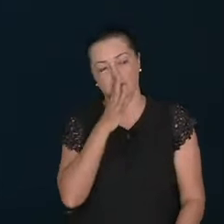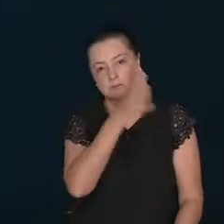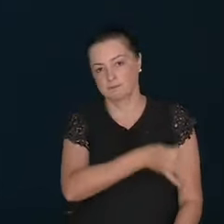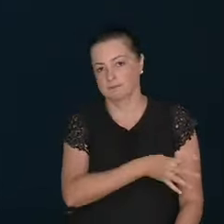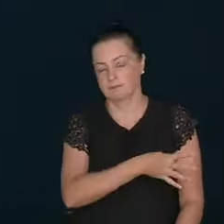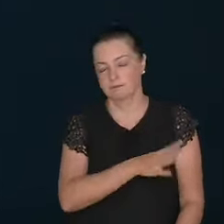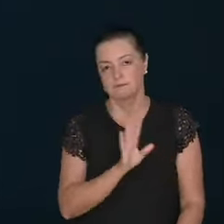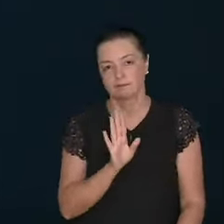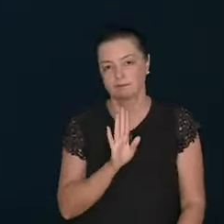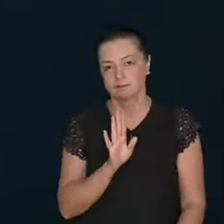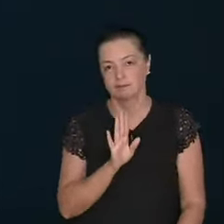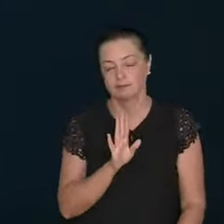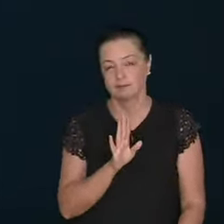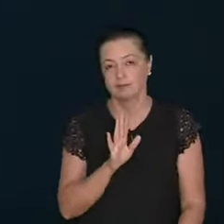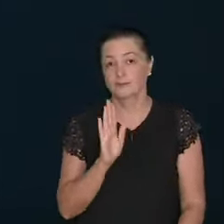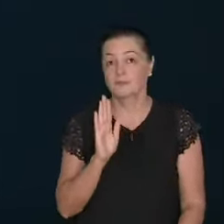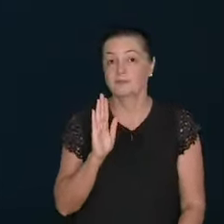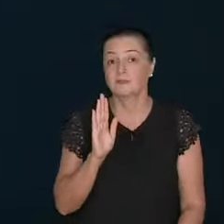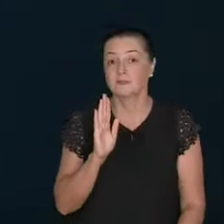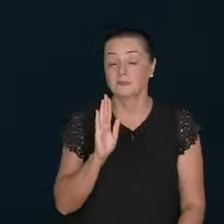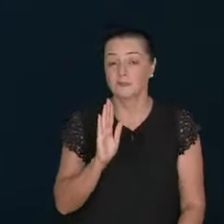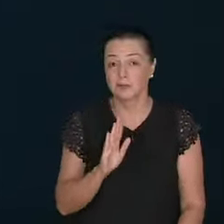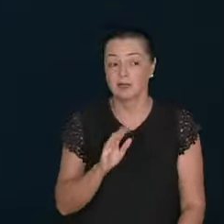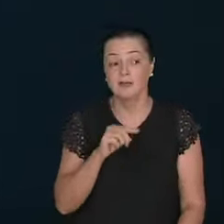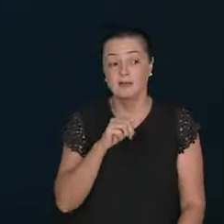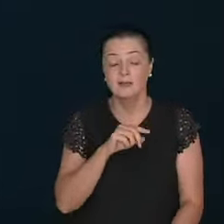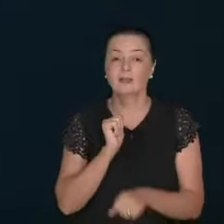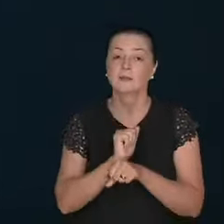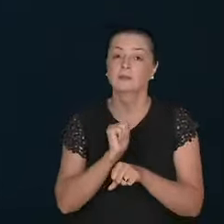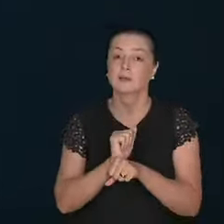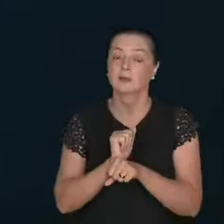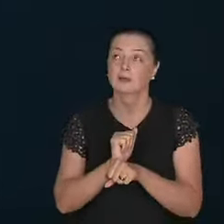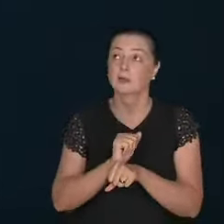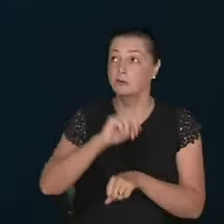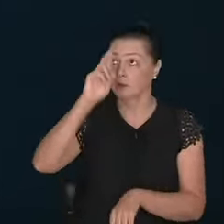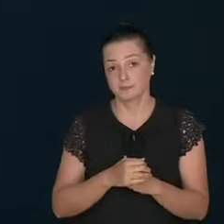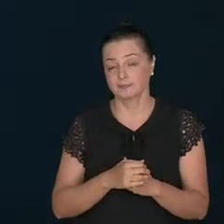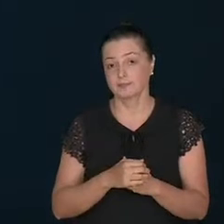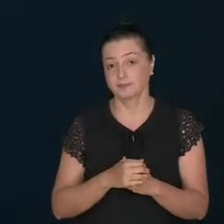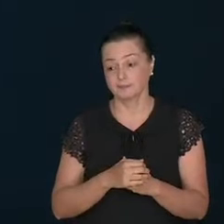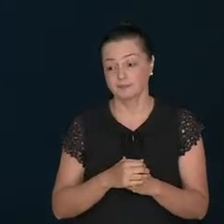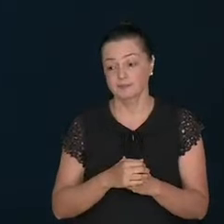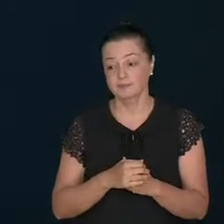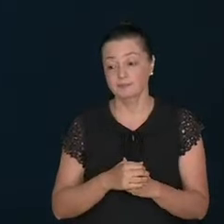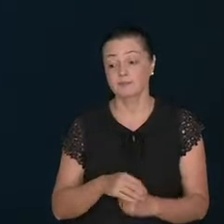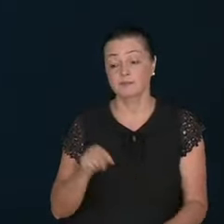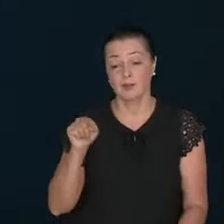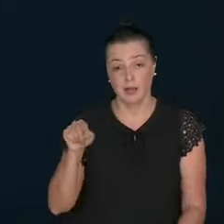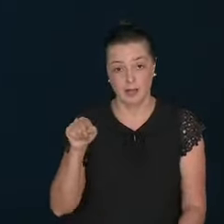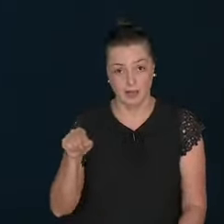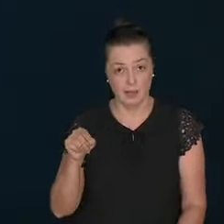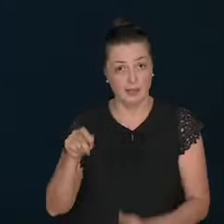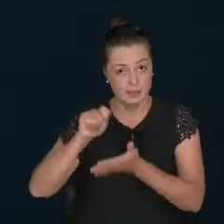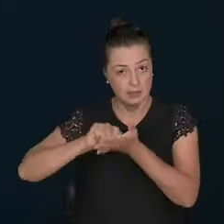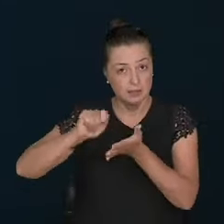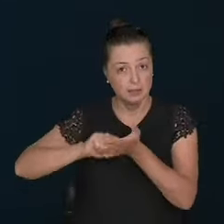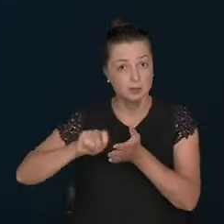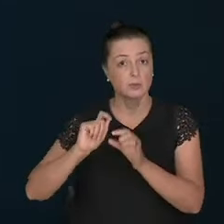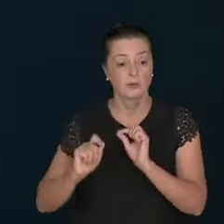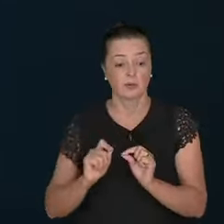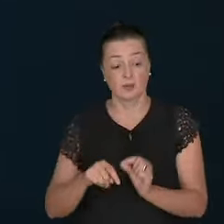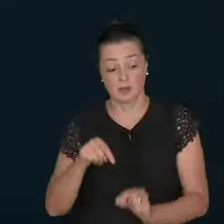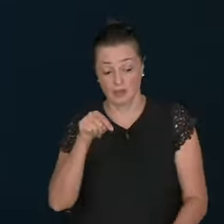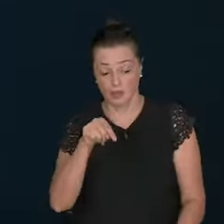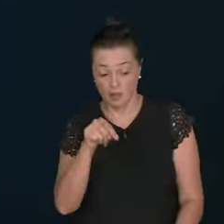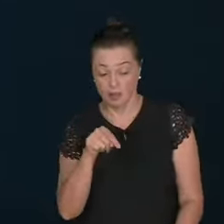And wait. Hope. On the Lord. That called him. Will. Justify him. Remember. Were you